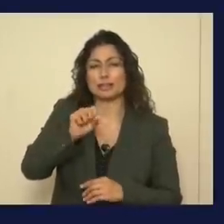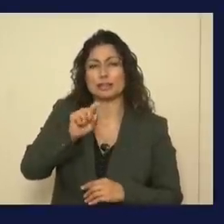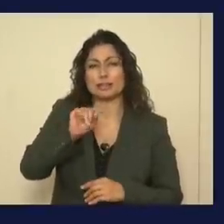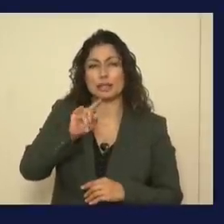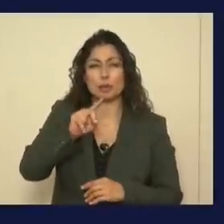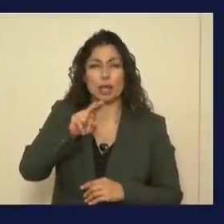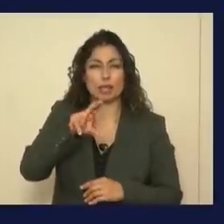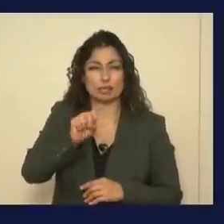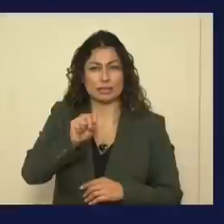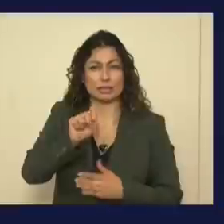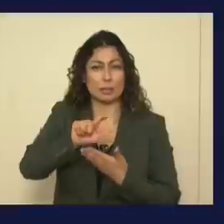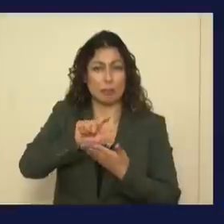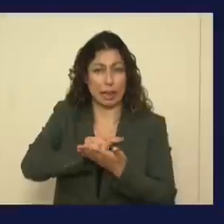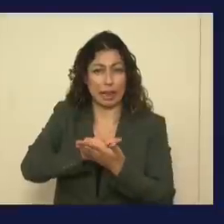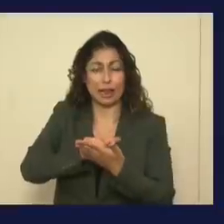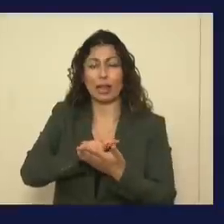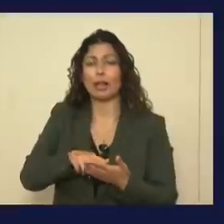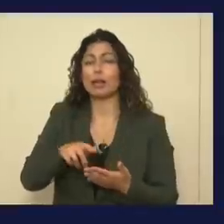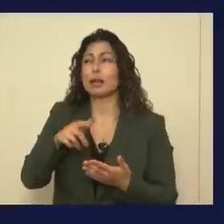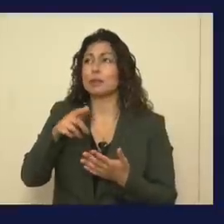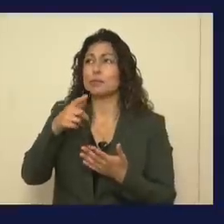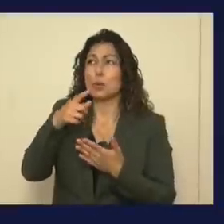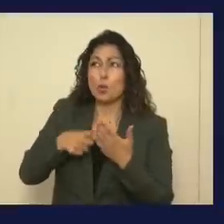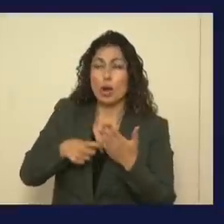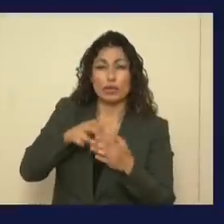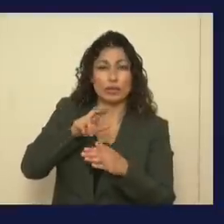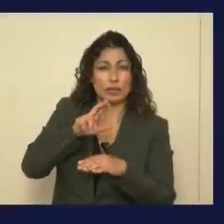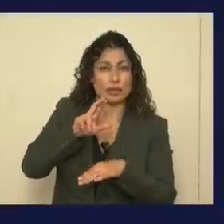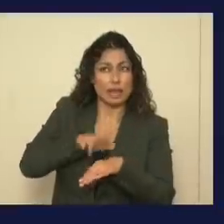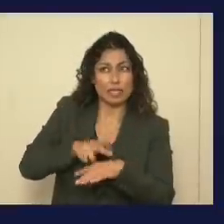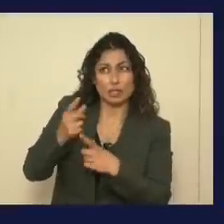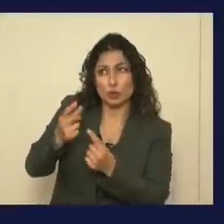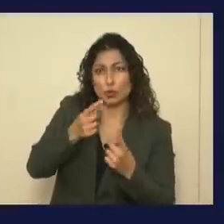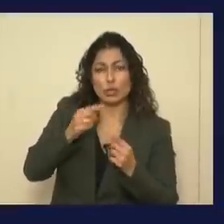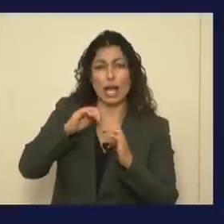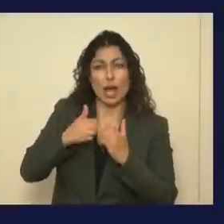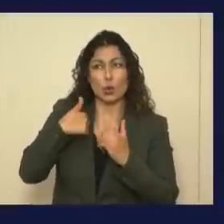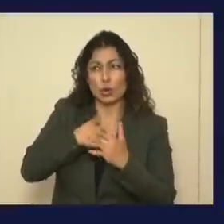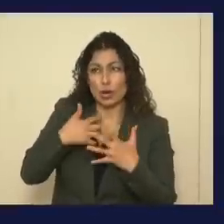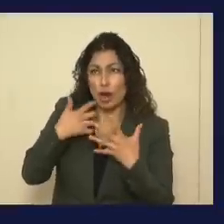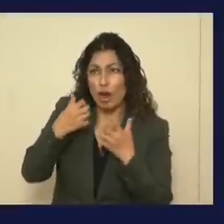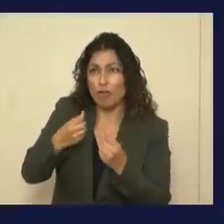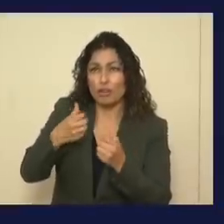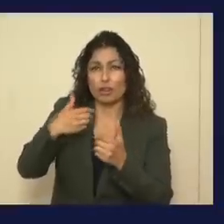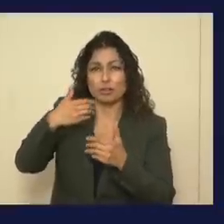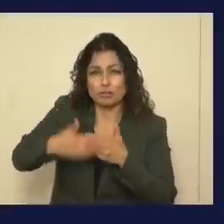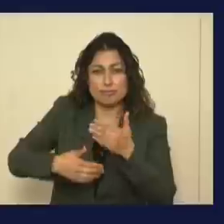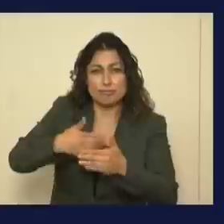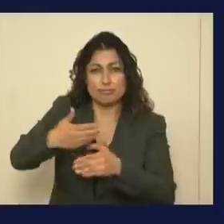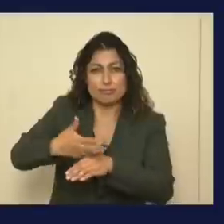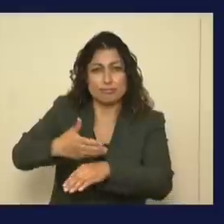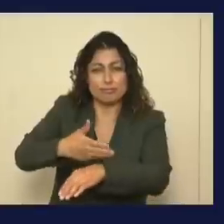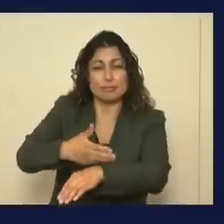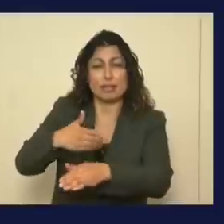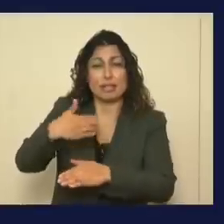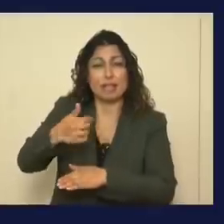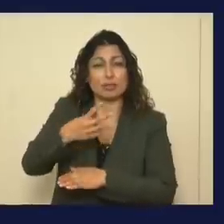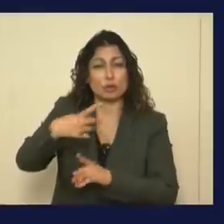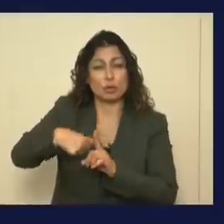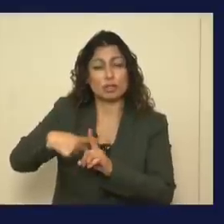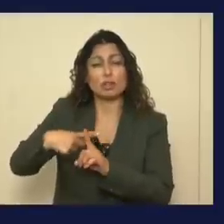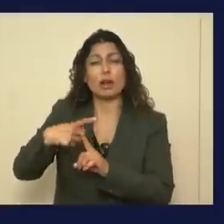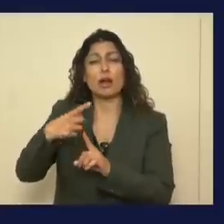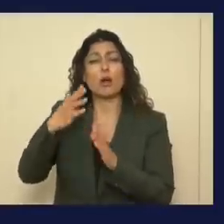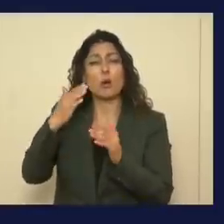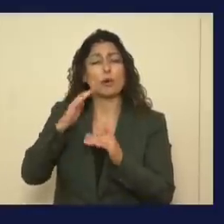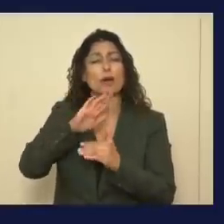optimistic as the country recovers, what Congress can do in the next several months to make sure that we're all considering